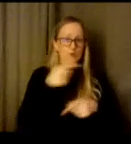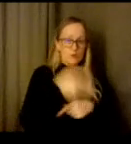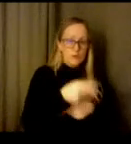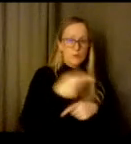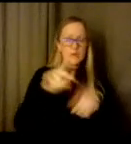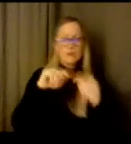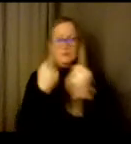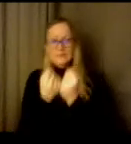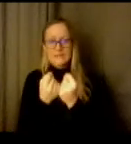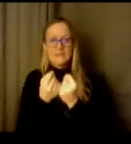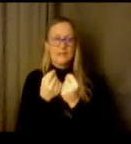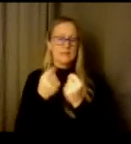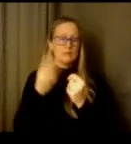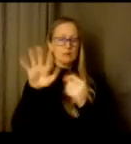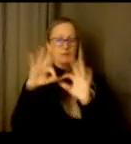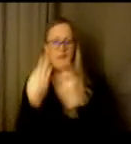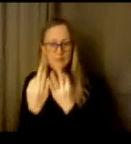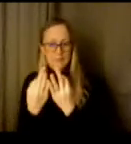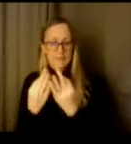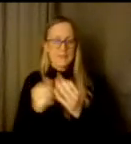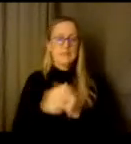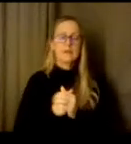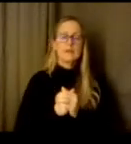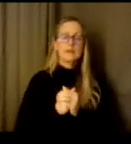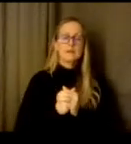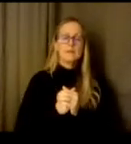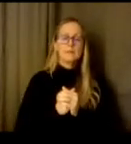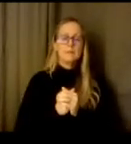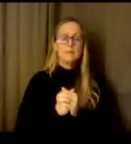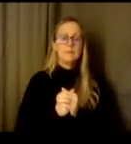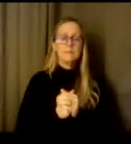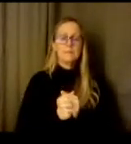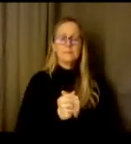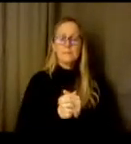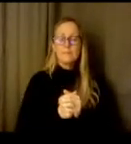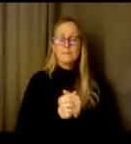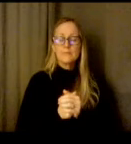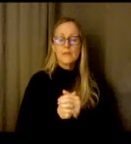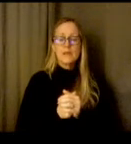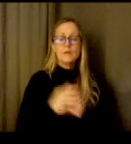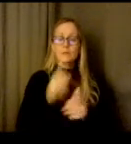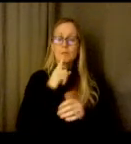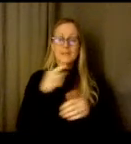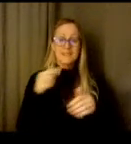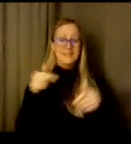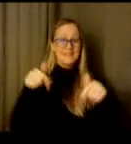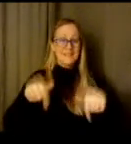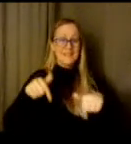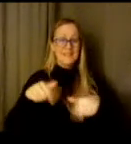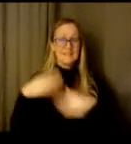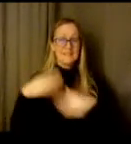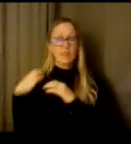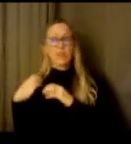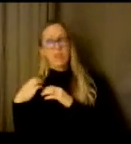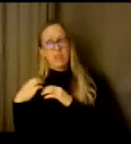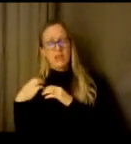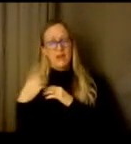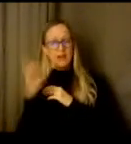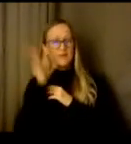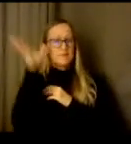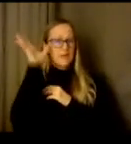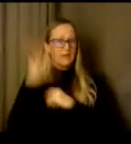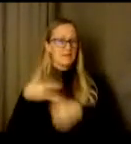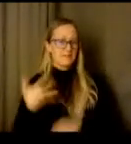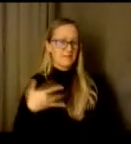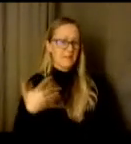Um and just to lastly acknowledge that really truly this this burden is on our parents and they are bearing the